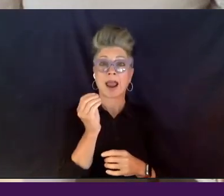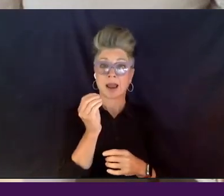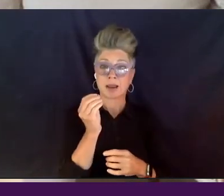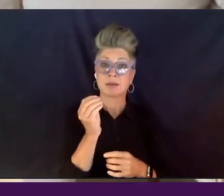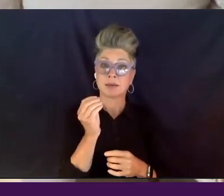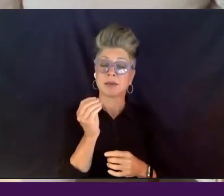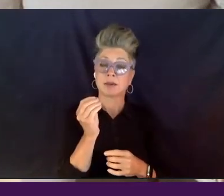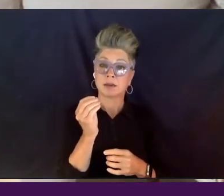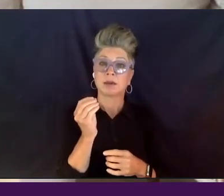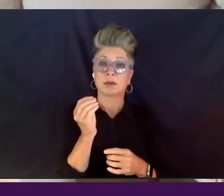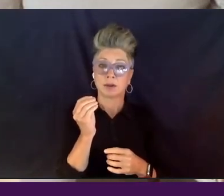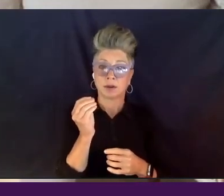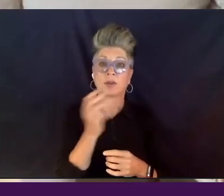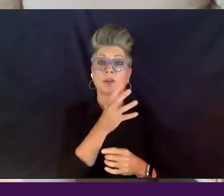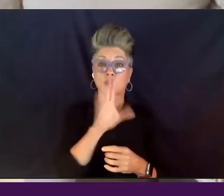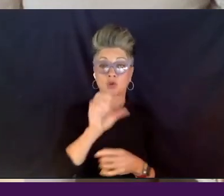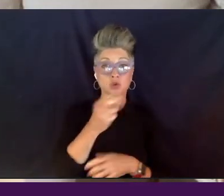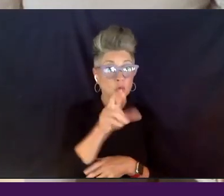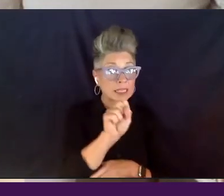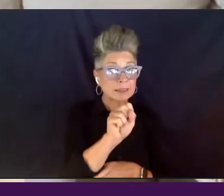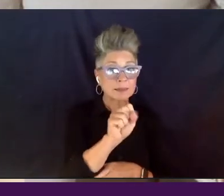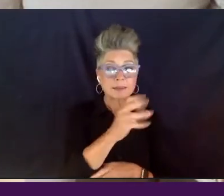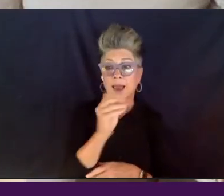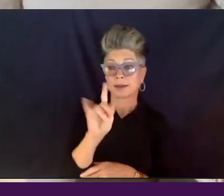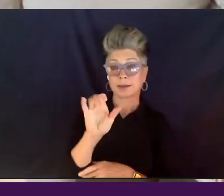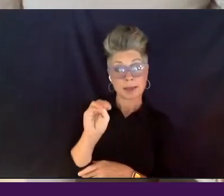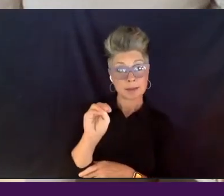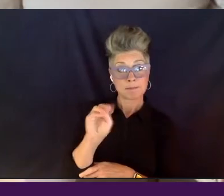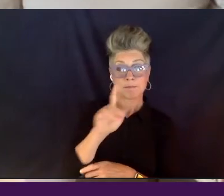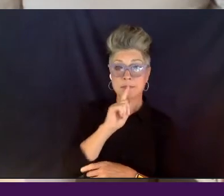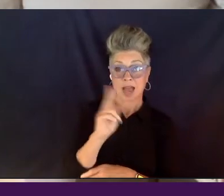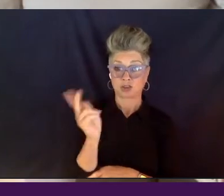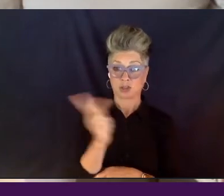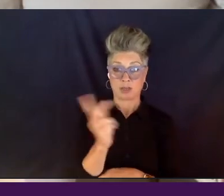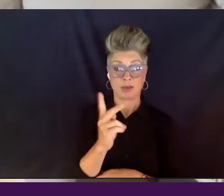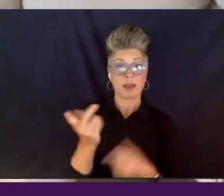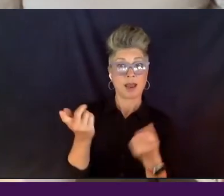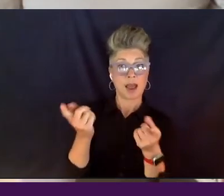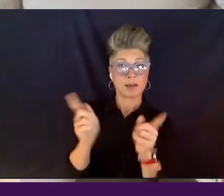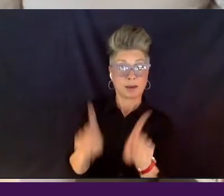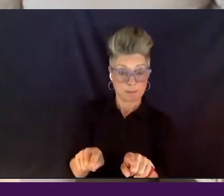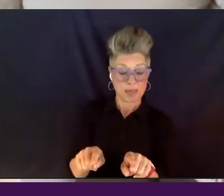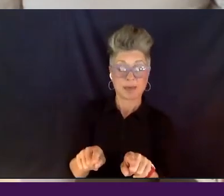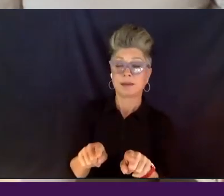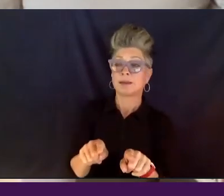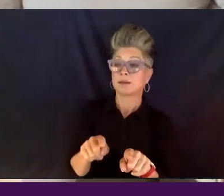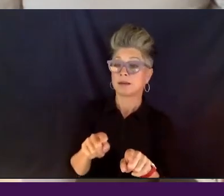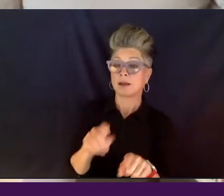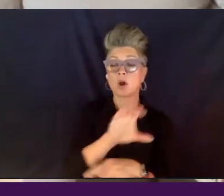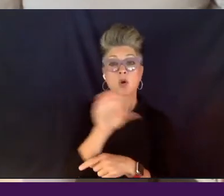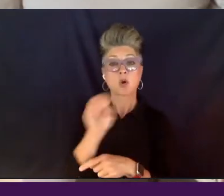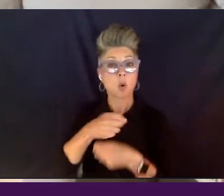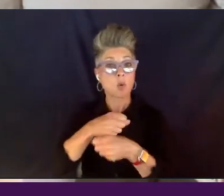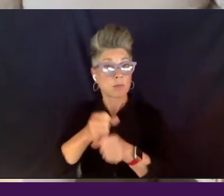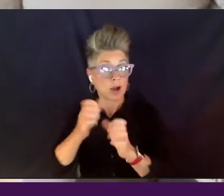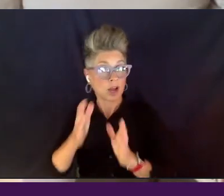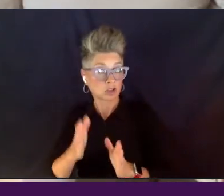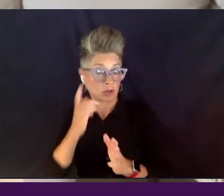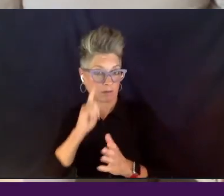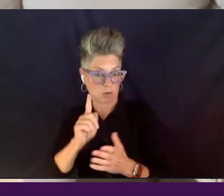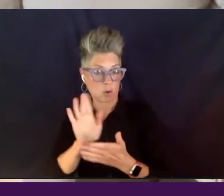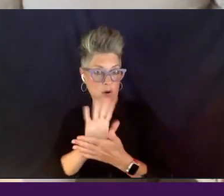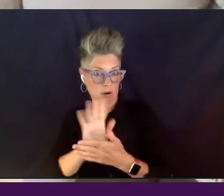and, uh, Chris and Kim Kim actually ended up being, um, co-production for the, for the film.